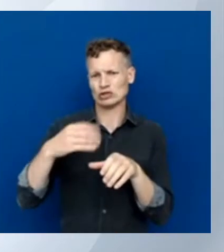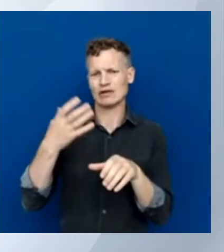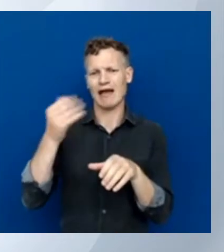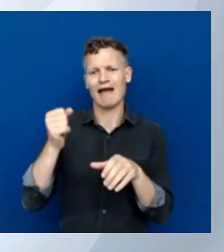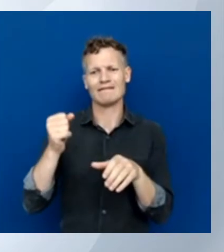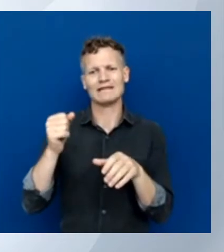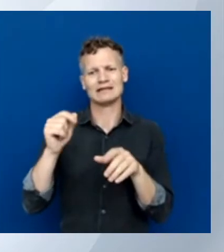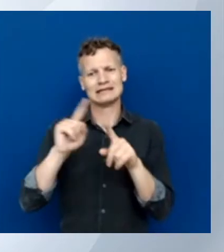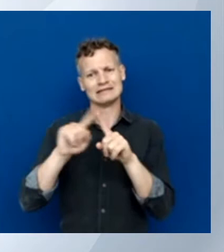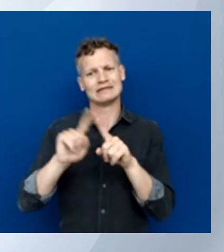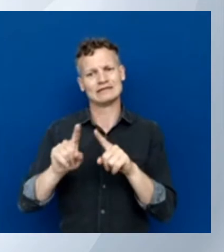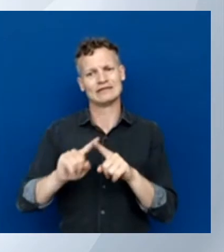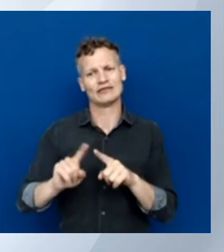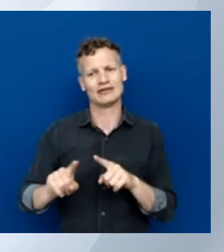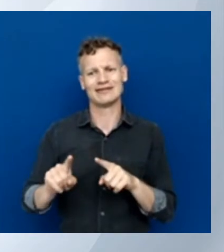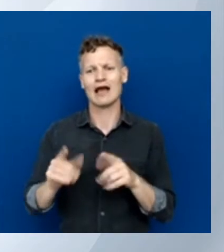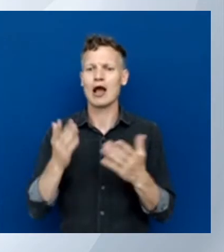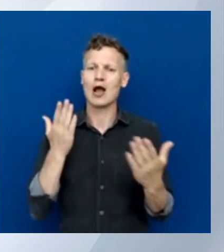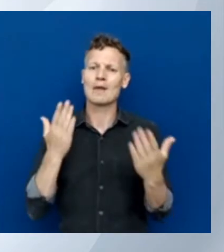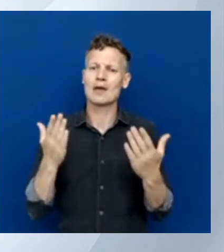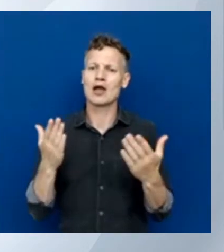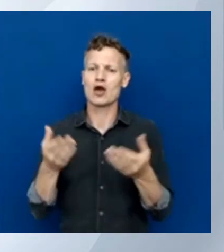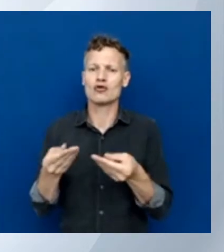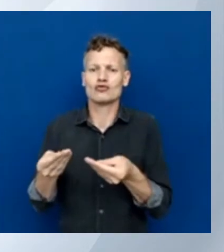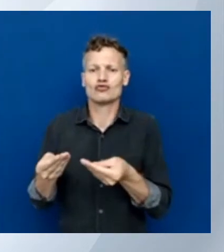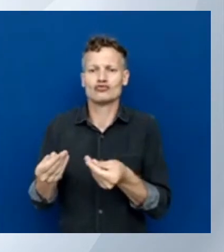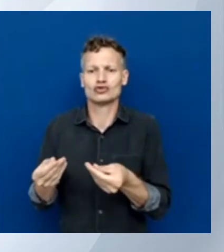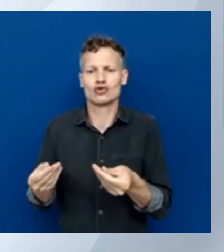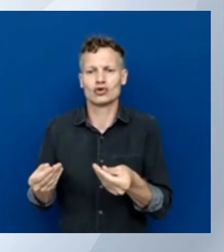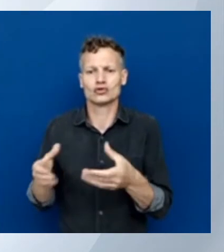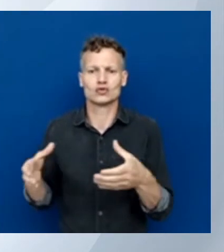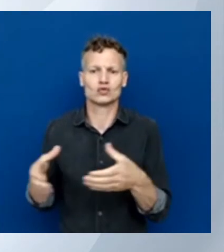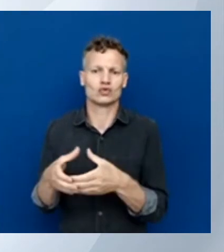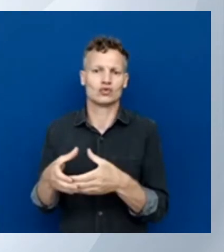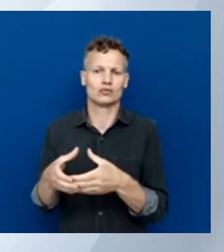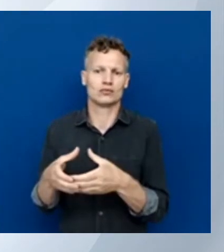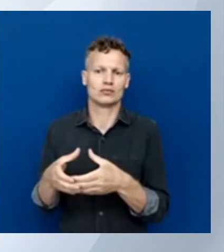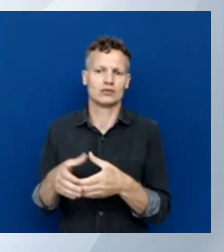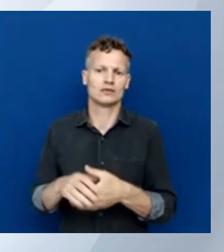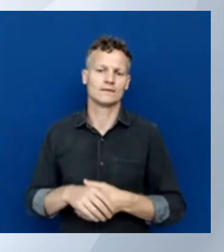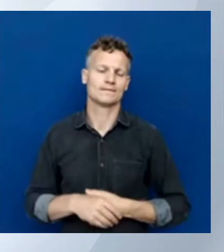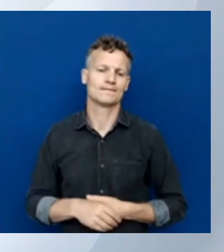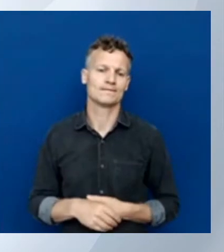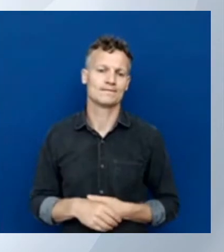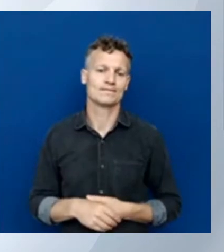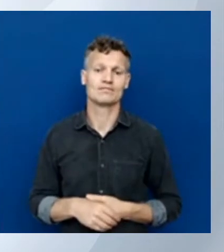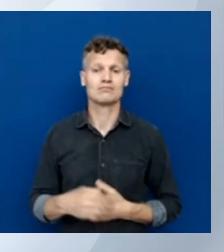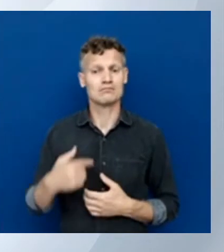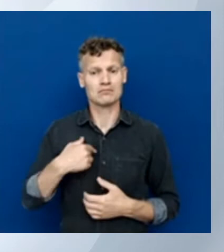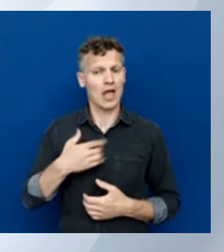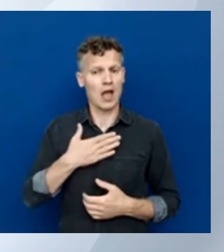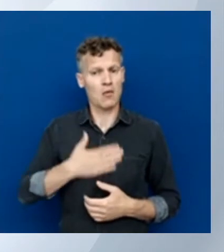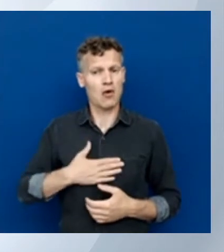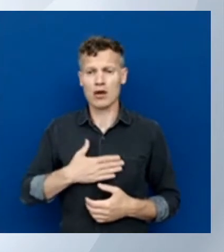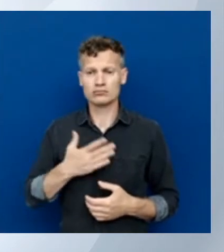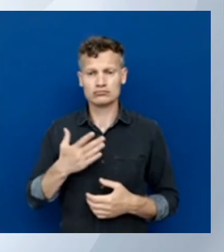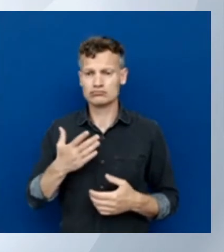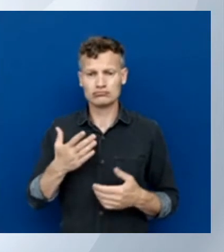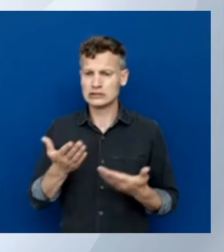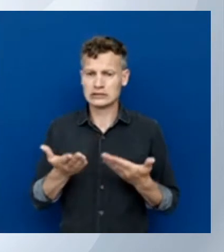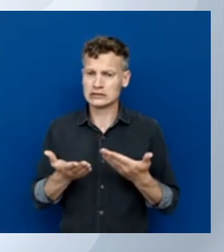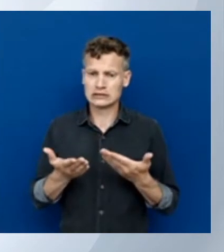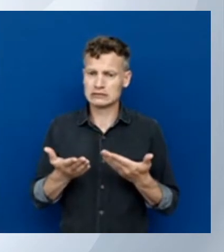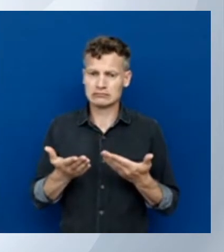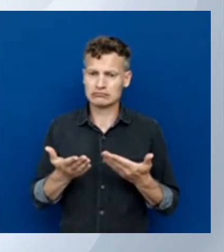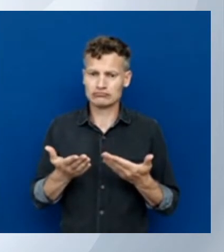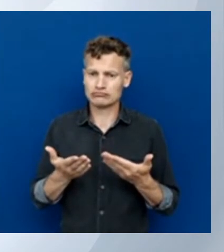group. So in this case, I just wanted the simple storage account. So let's look all the way down and we